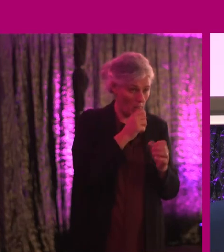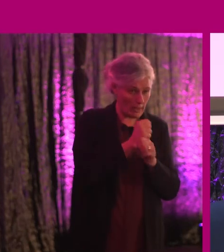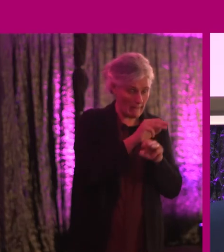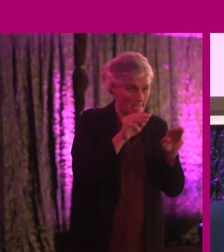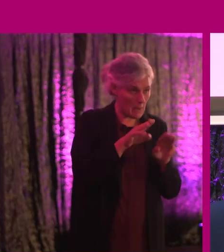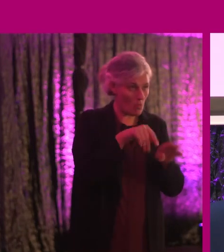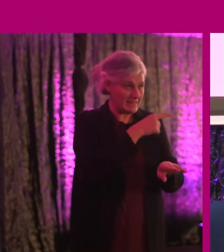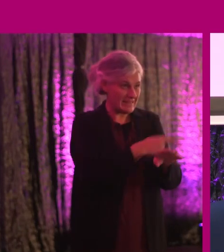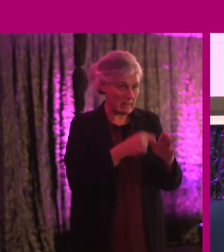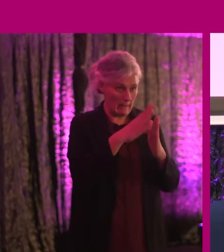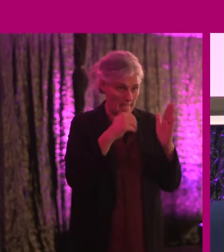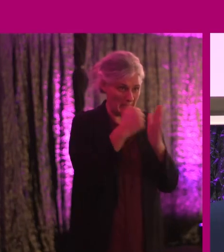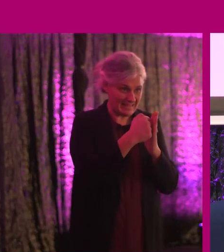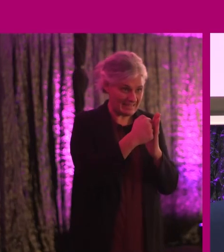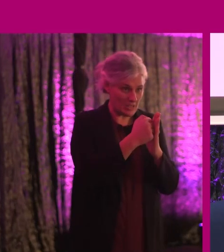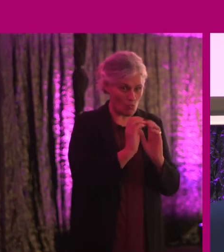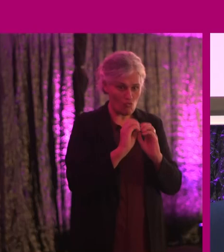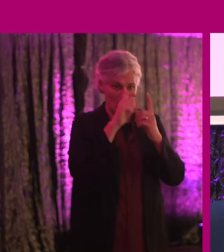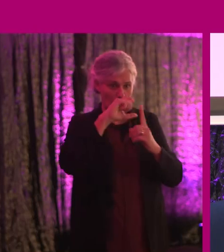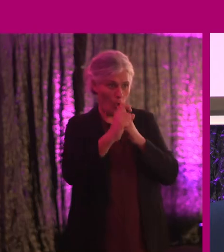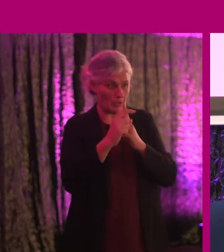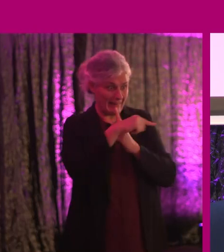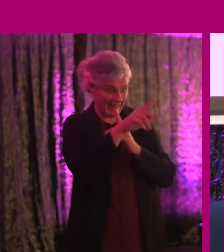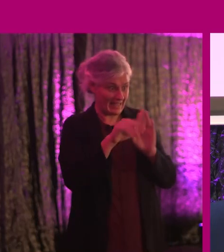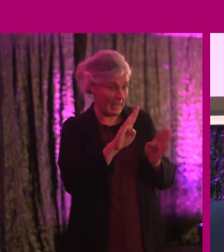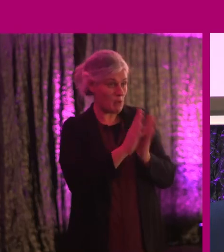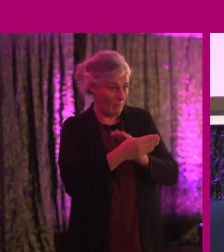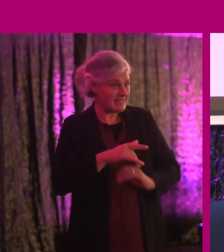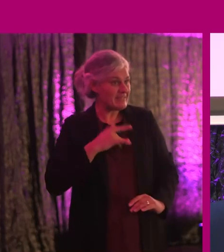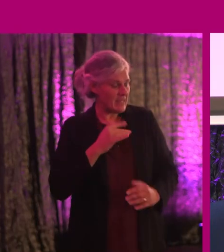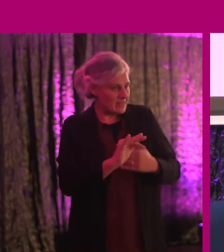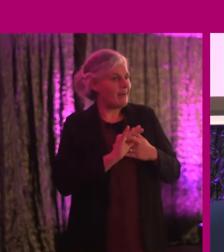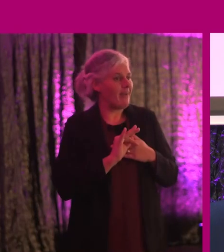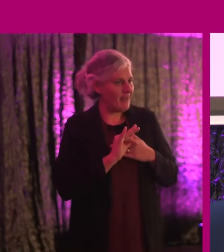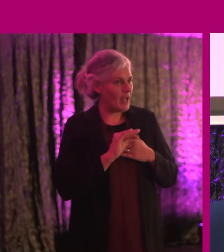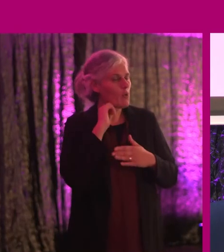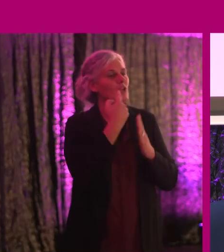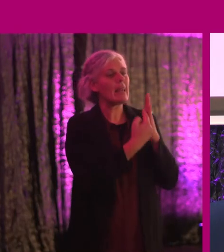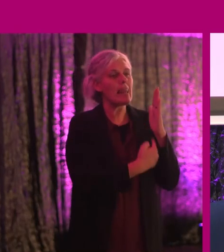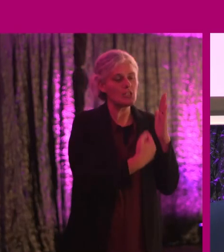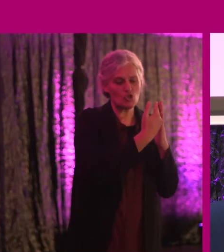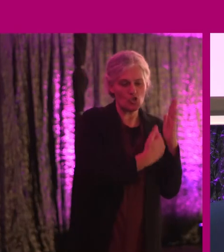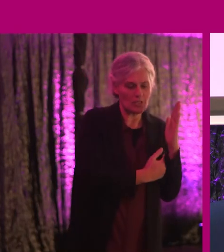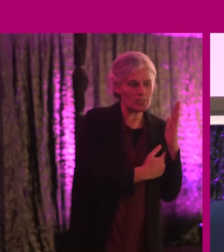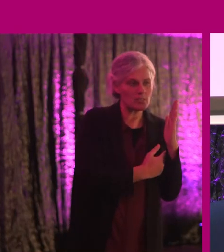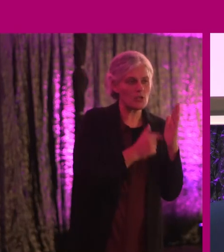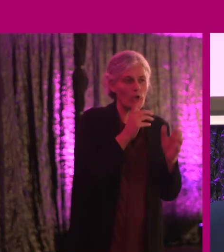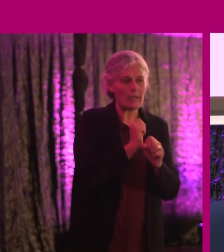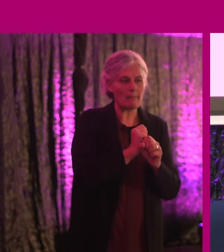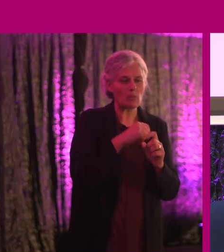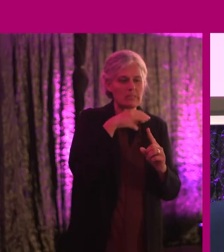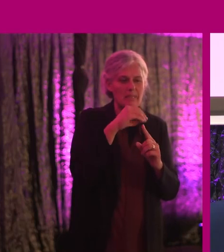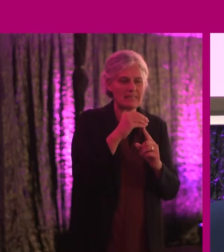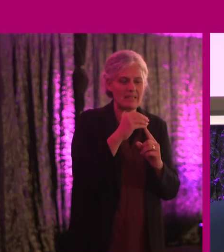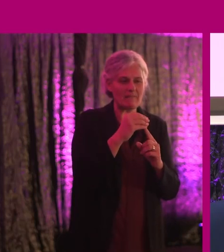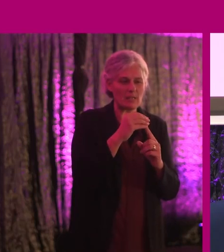people with disabilities in the business? Are we creating cultures where they feel safe? Because legislation, obviously disability is a protected characteristic. so